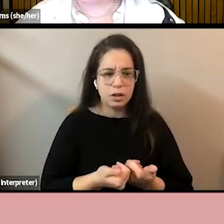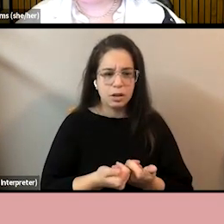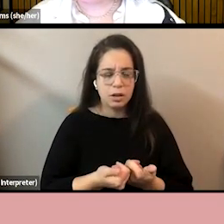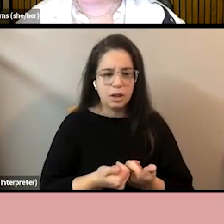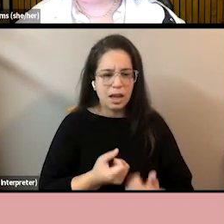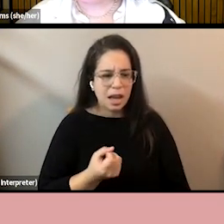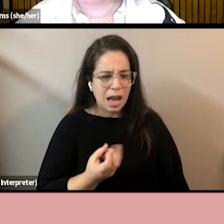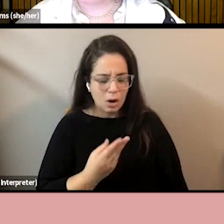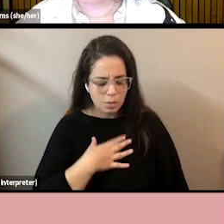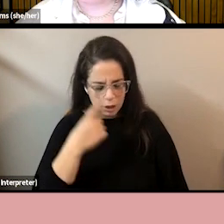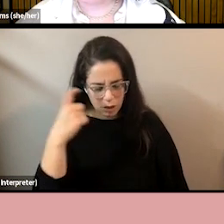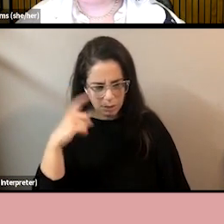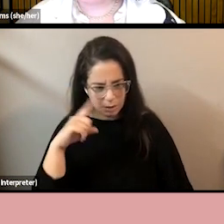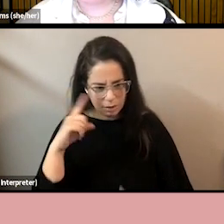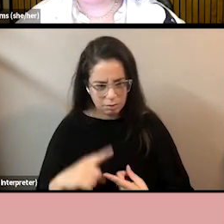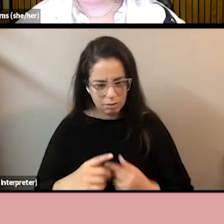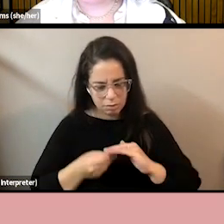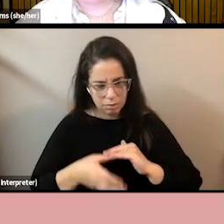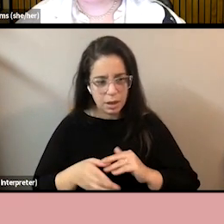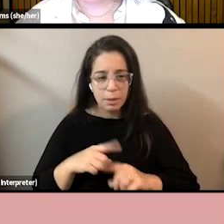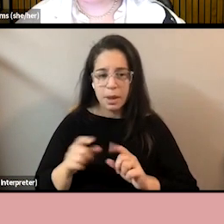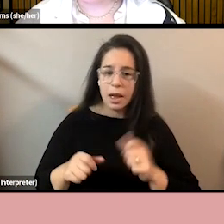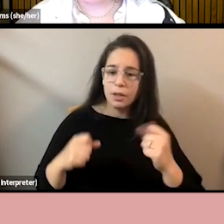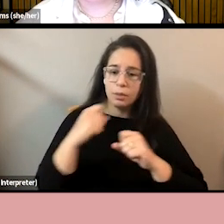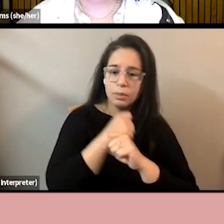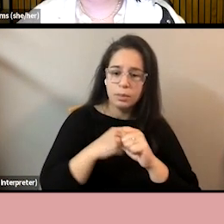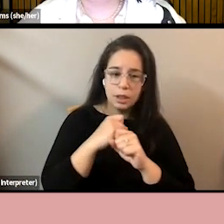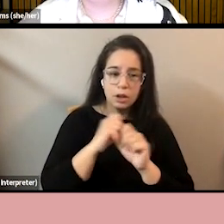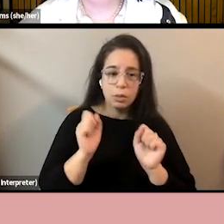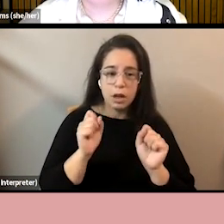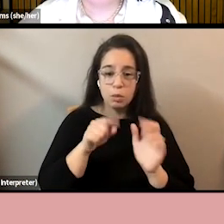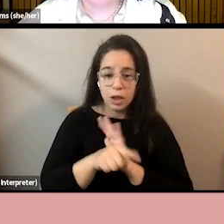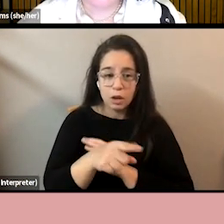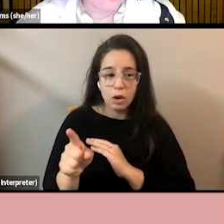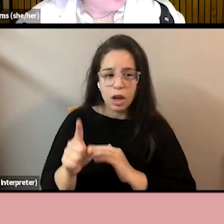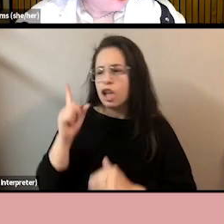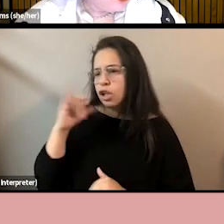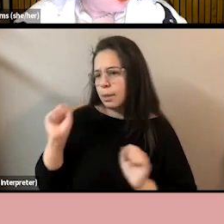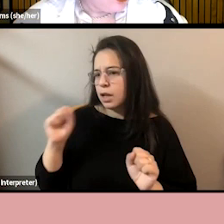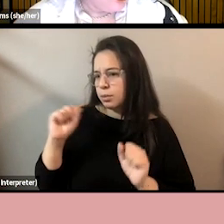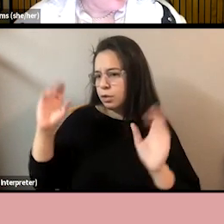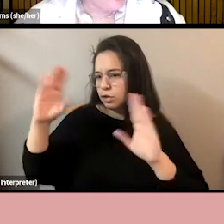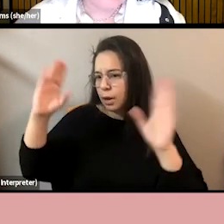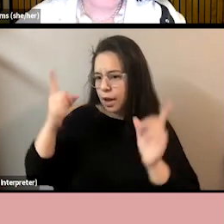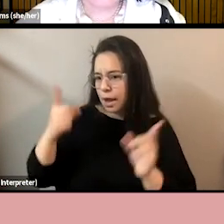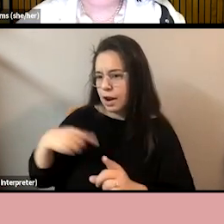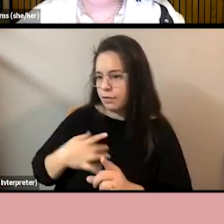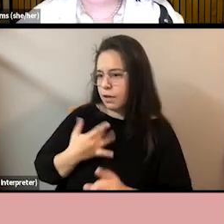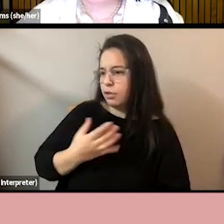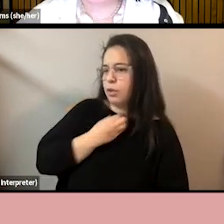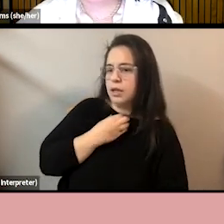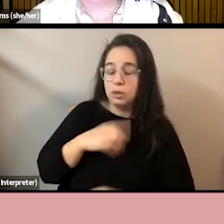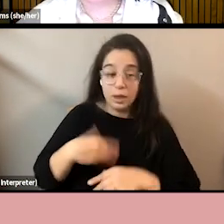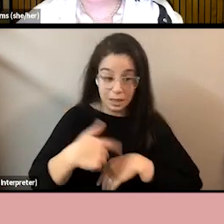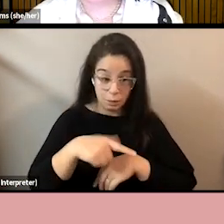Ow, what a dream. And other mosquitoes carry strains that can even kill you. It looked like he was up to trouble, okay? I felt threatened. So next